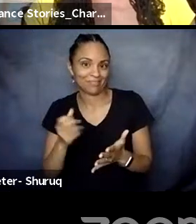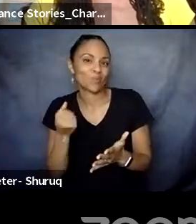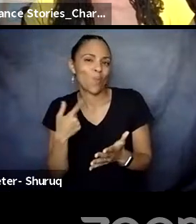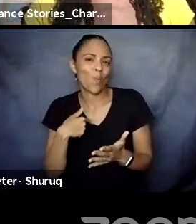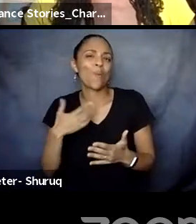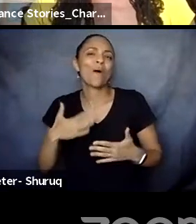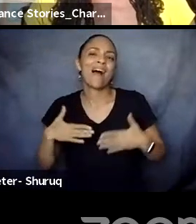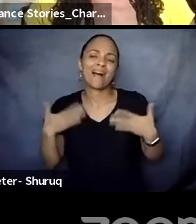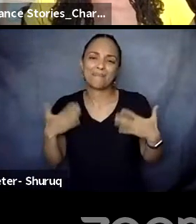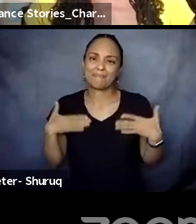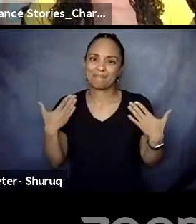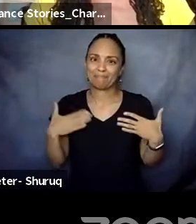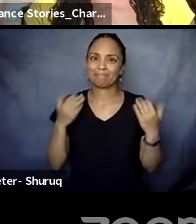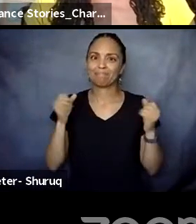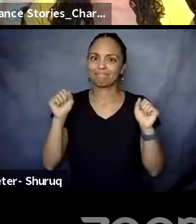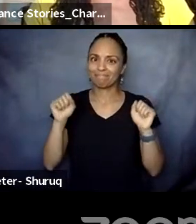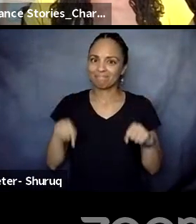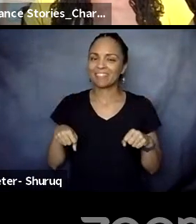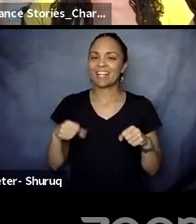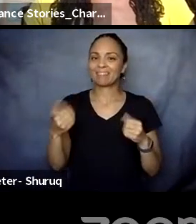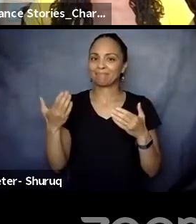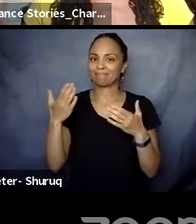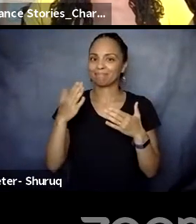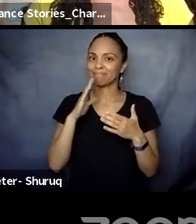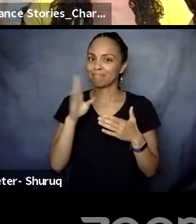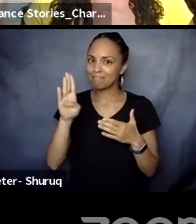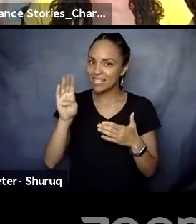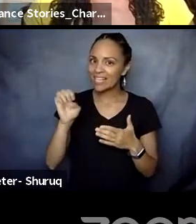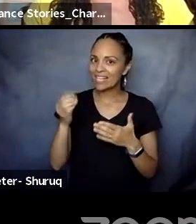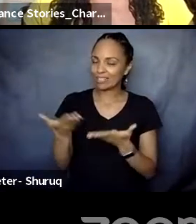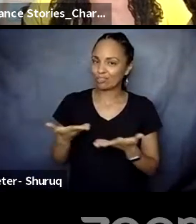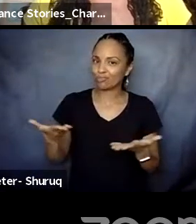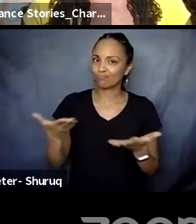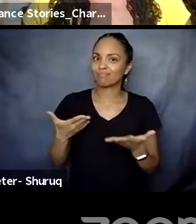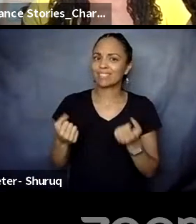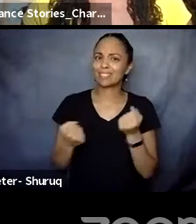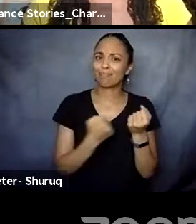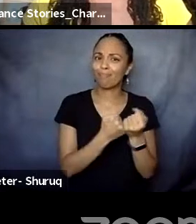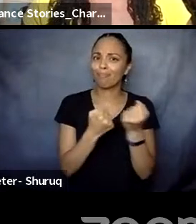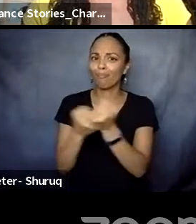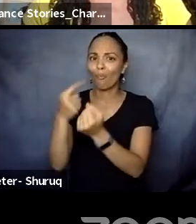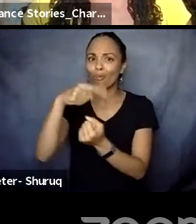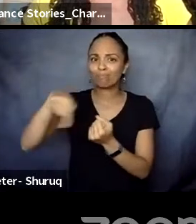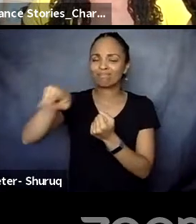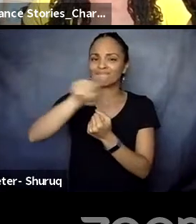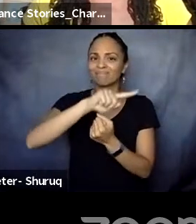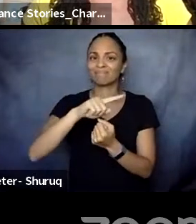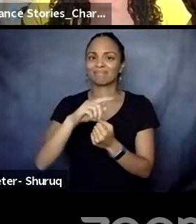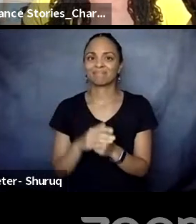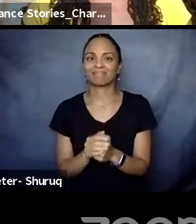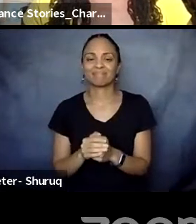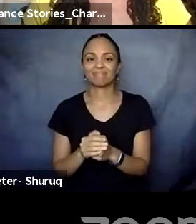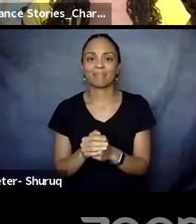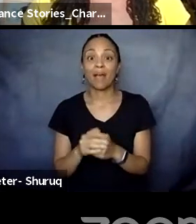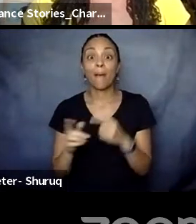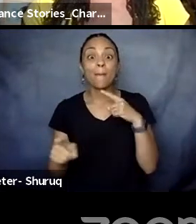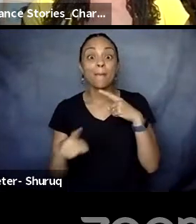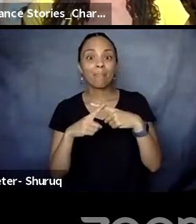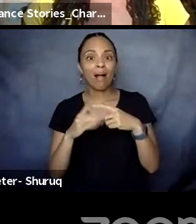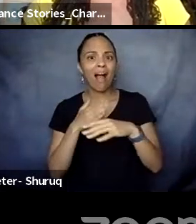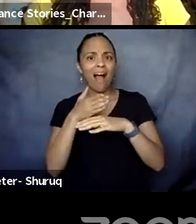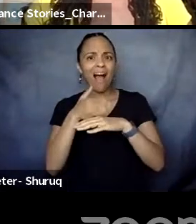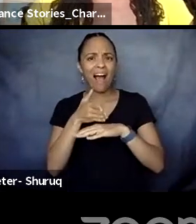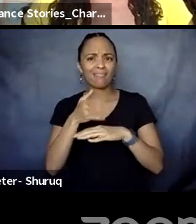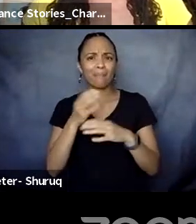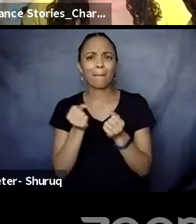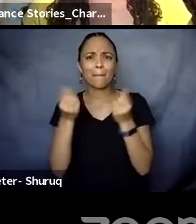and to to be visible as well and to support and see you all after so many years and meet you Nick as well yeah